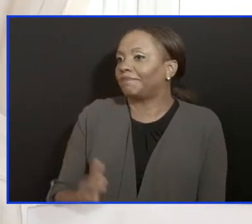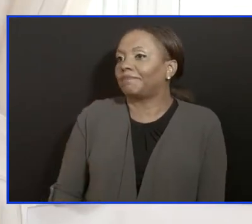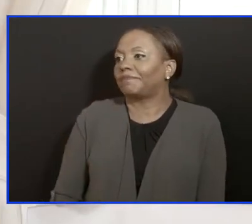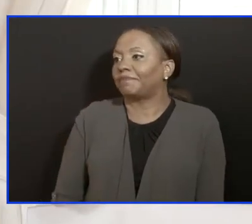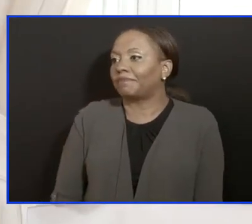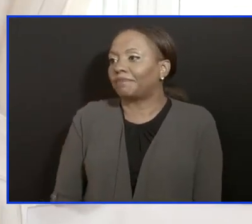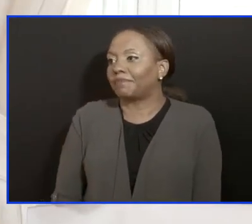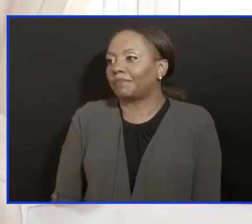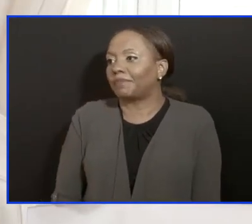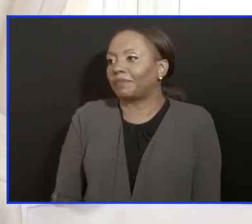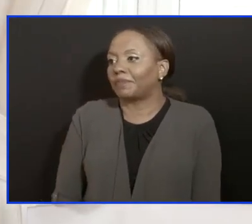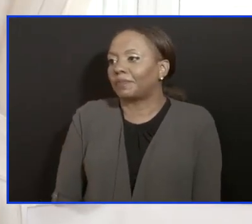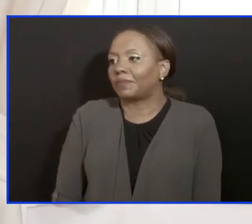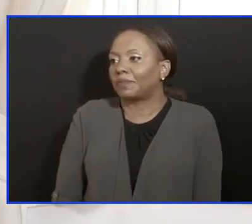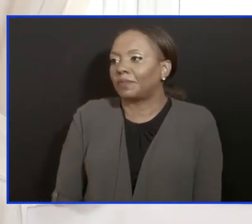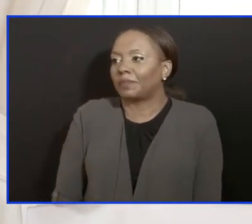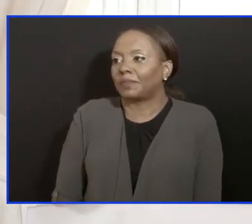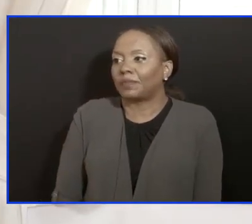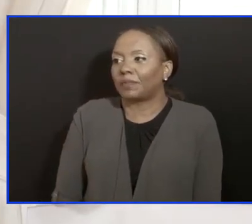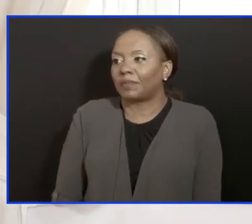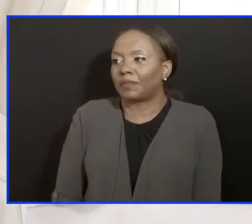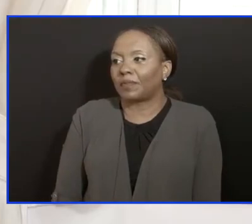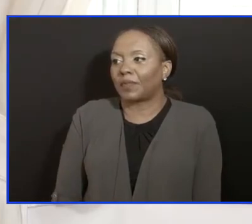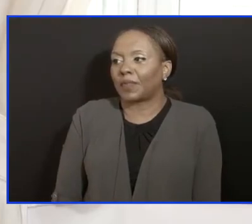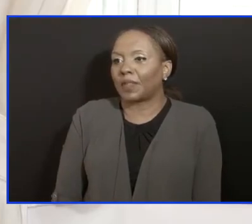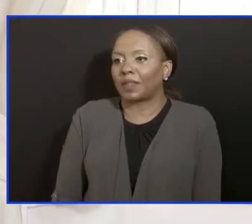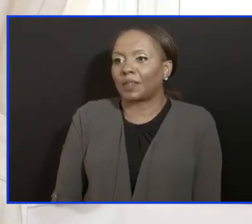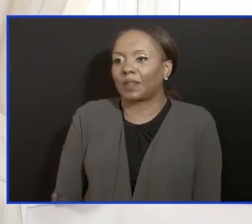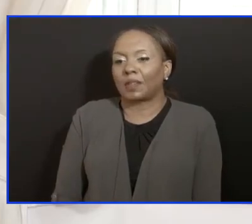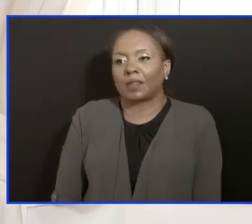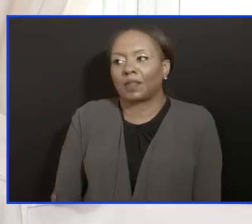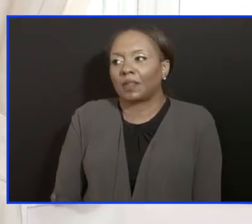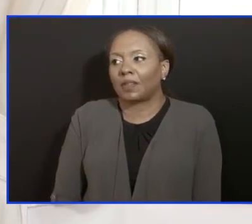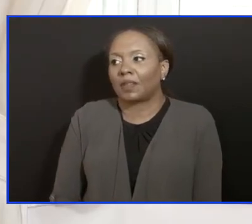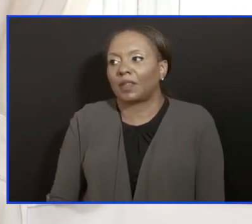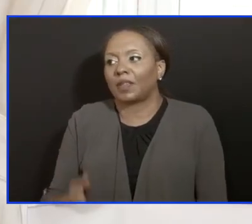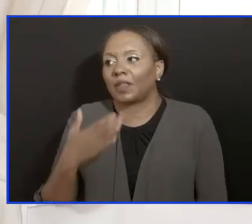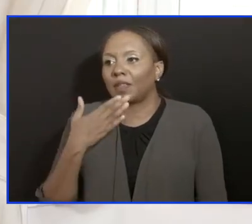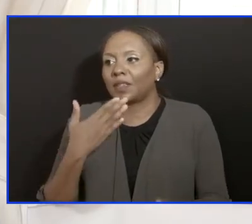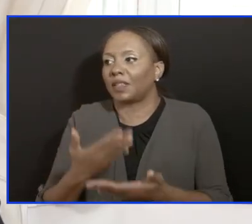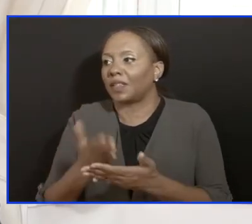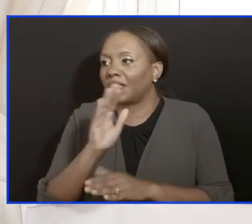Good evening, everyone. Thank you for having us again at this press conference.